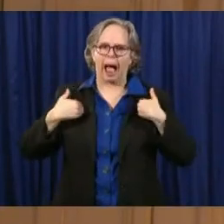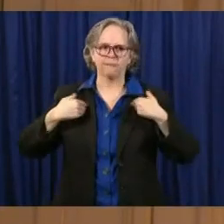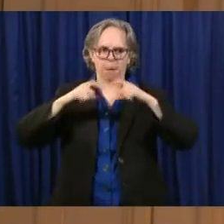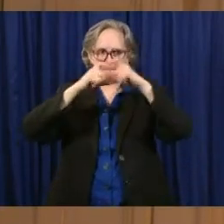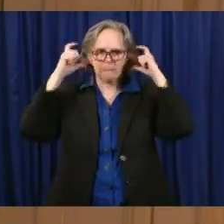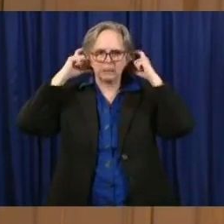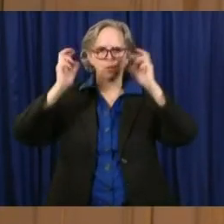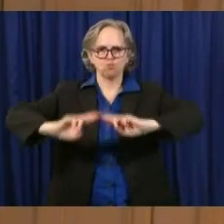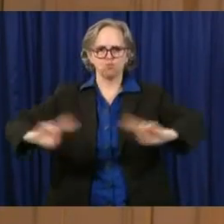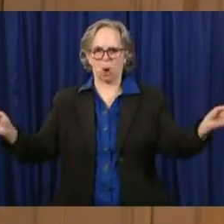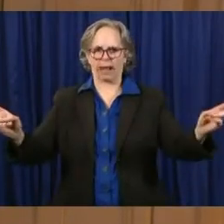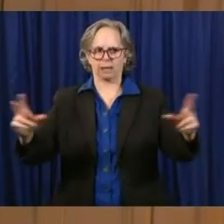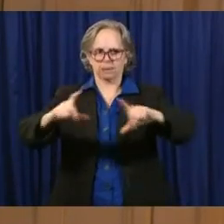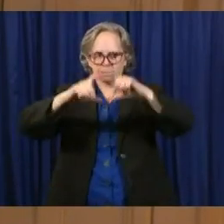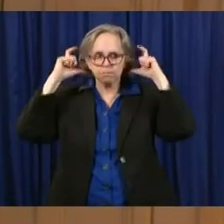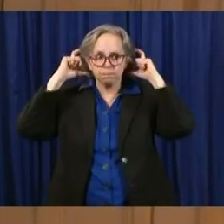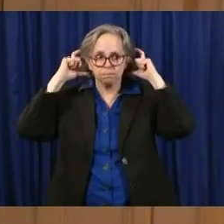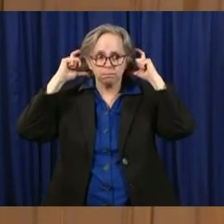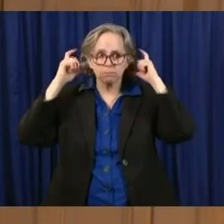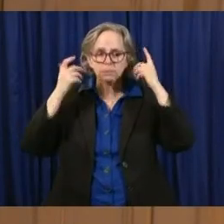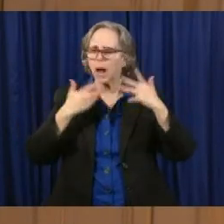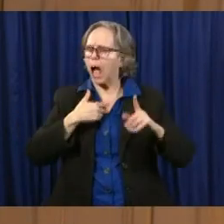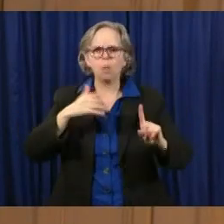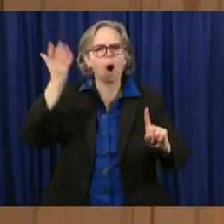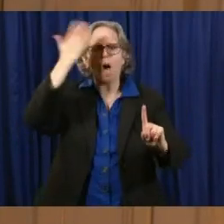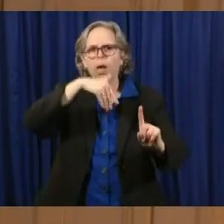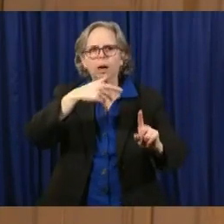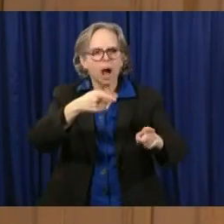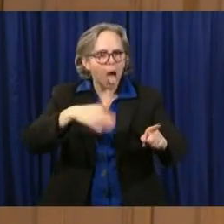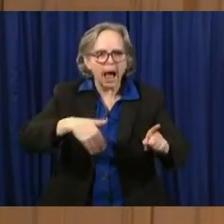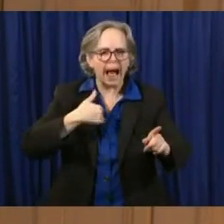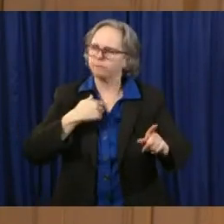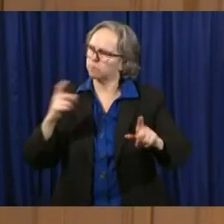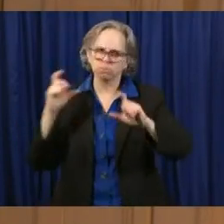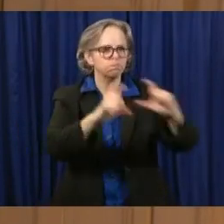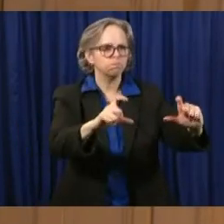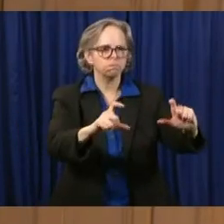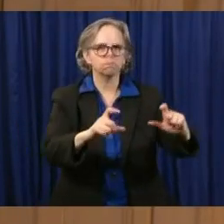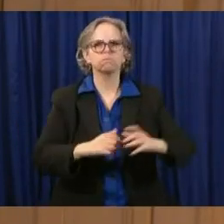behind. So there is an EMS order that was issued today.